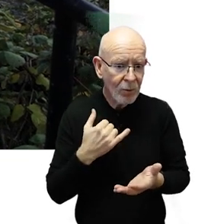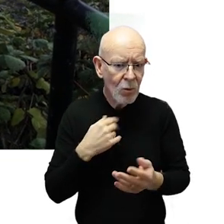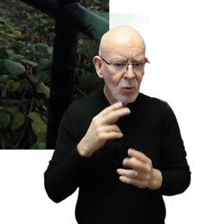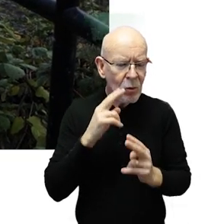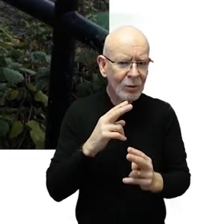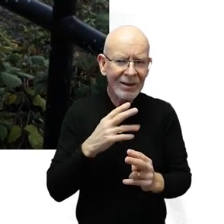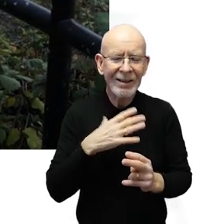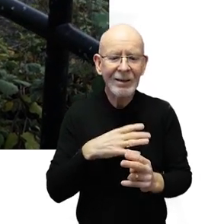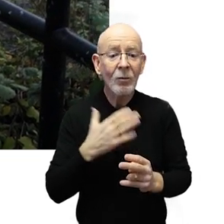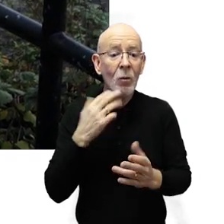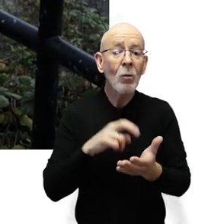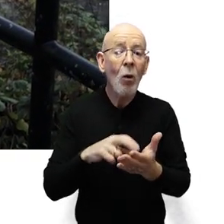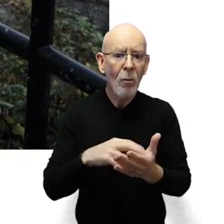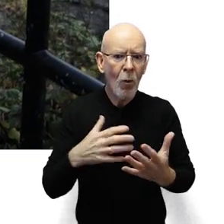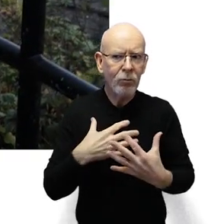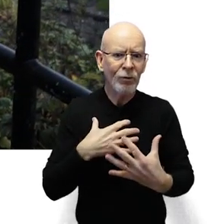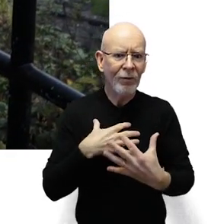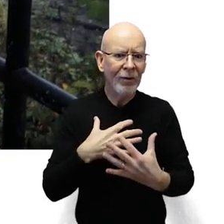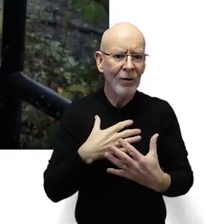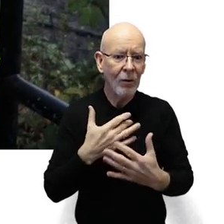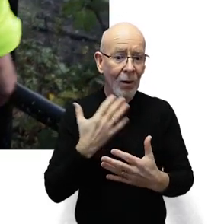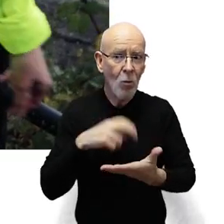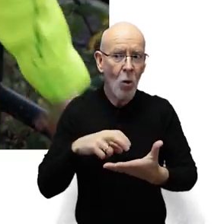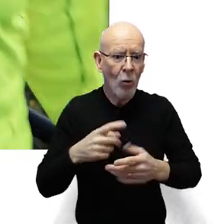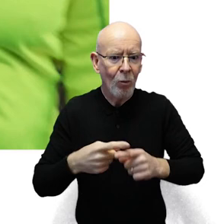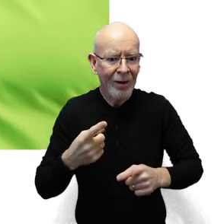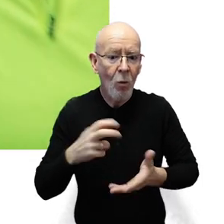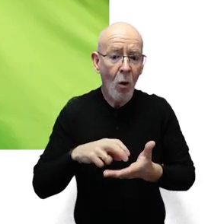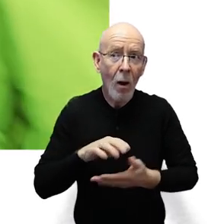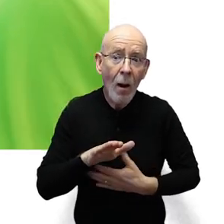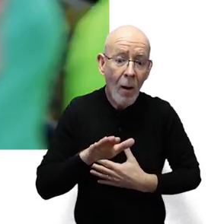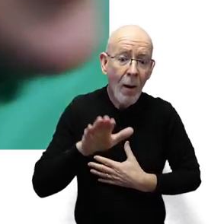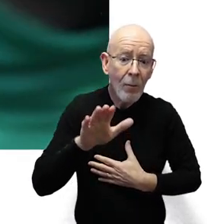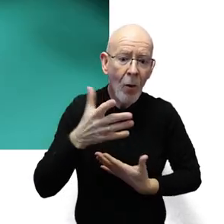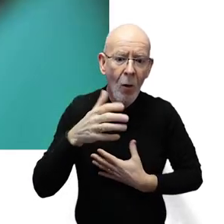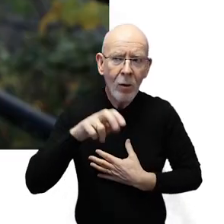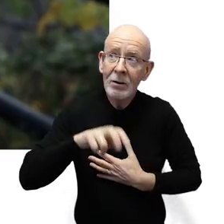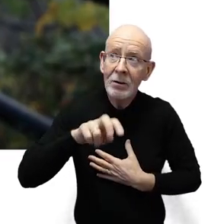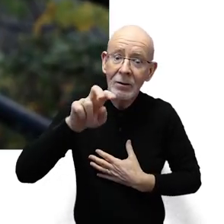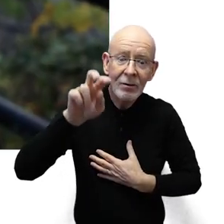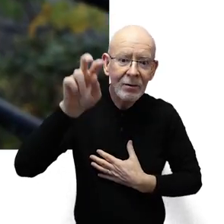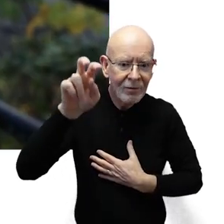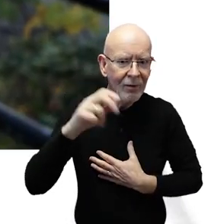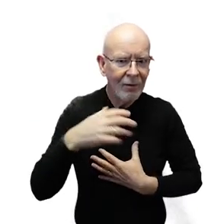notice a need to breathe more actively if we walk quickly or we walk up a steep slope or a long flight of stairs.